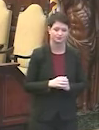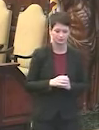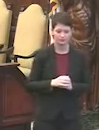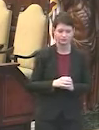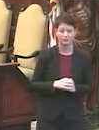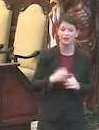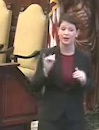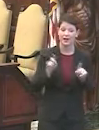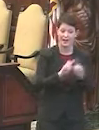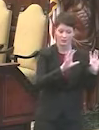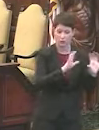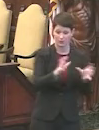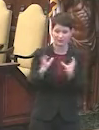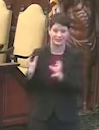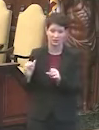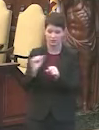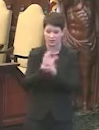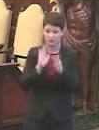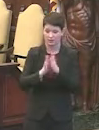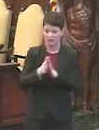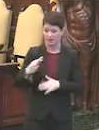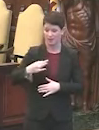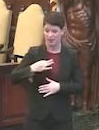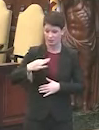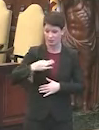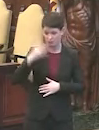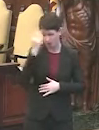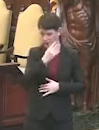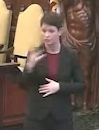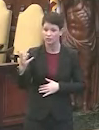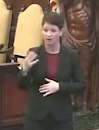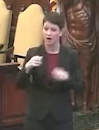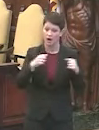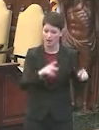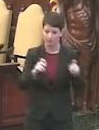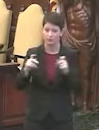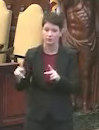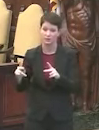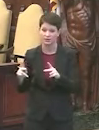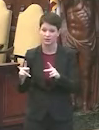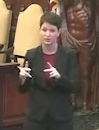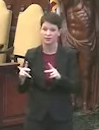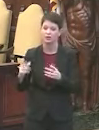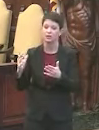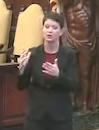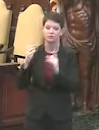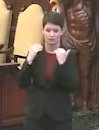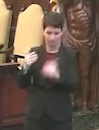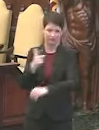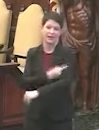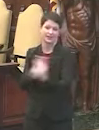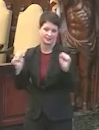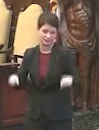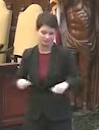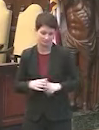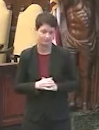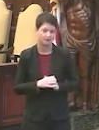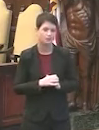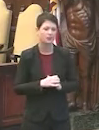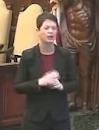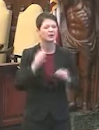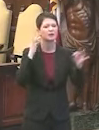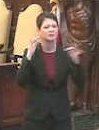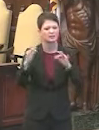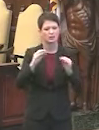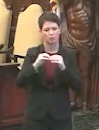As those organizations and those employees become eligible, we will notify them about the opportunities to get those employees vaccinated. Let